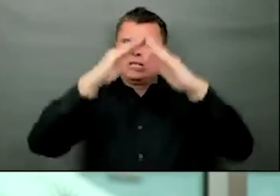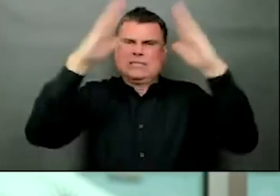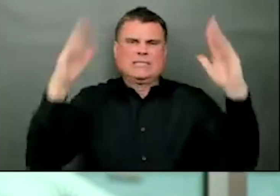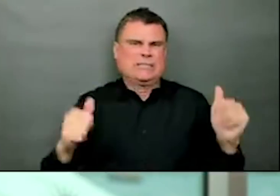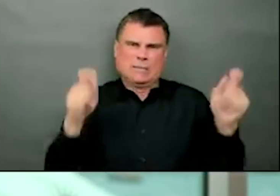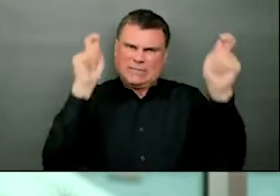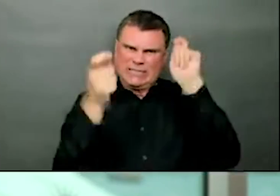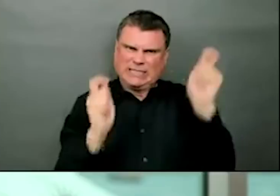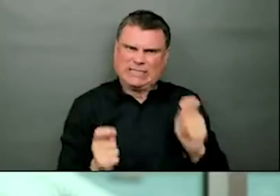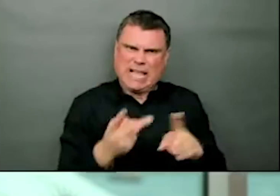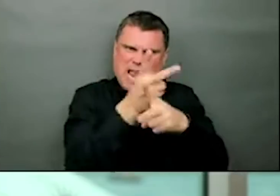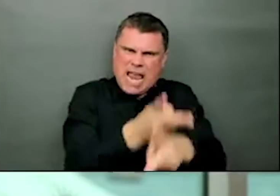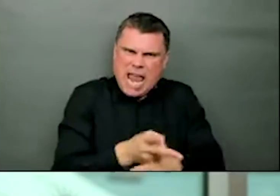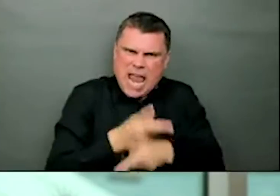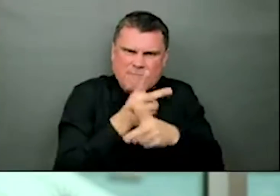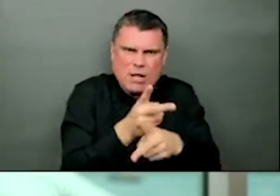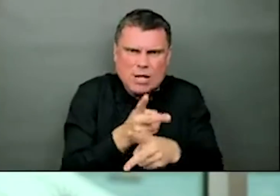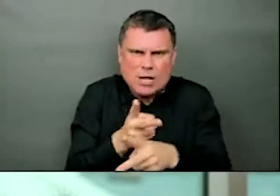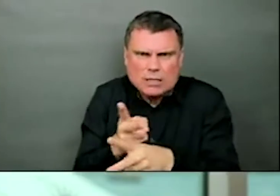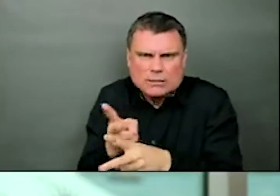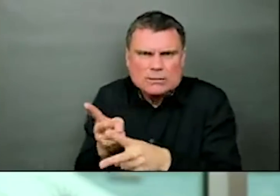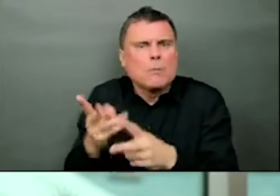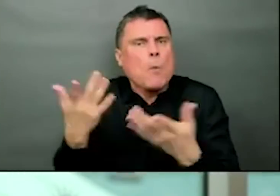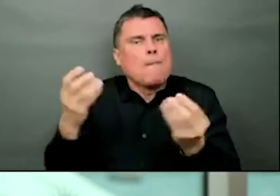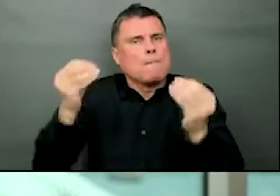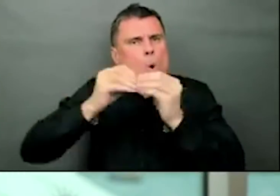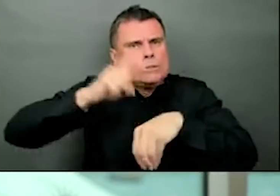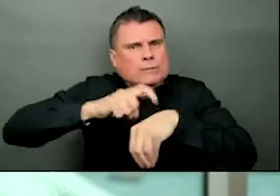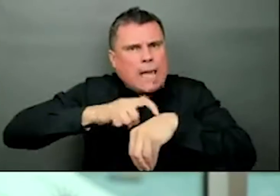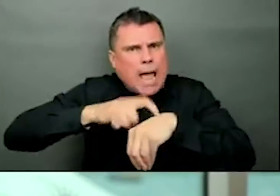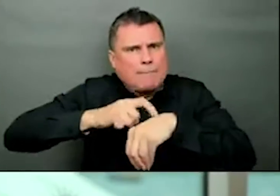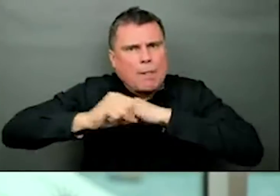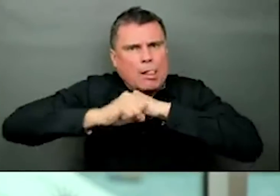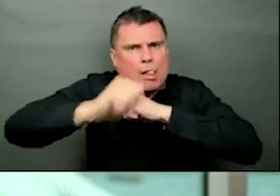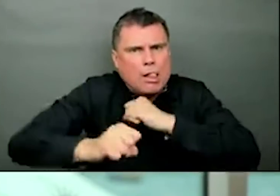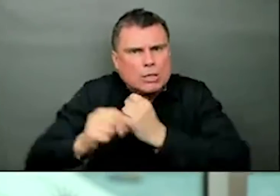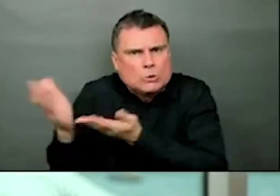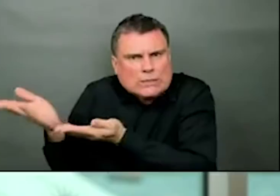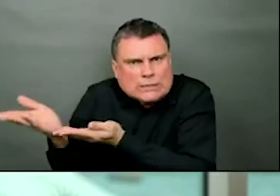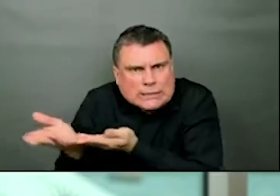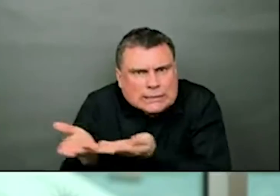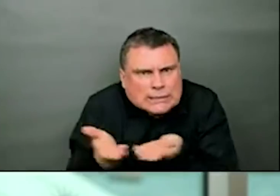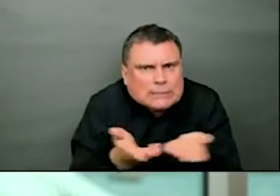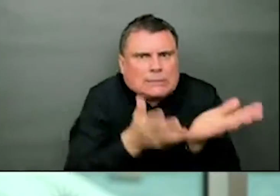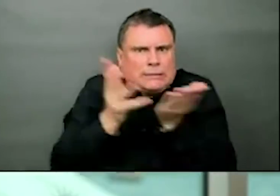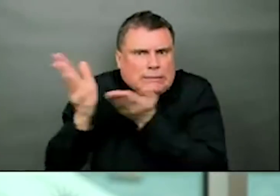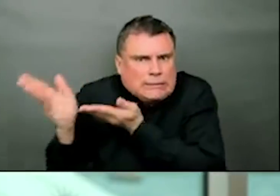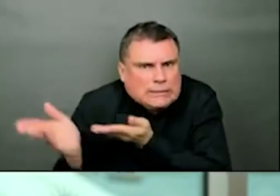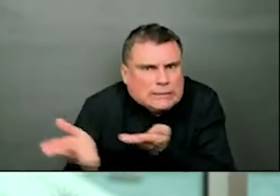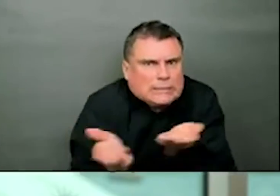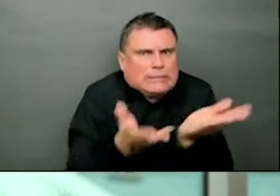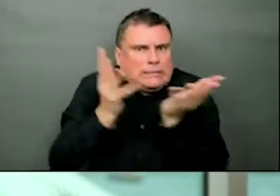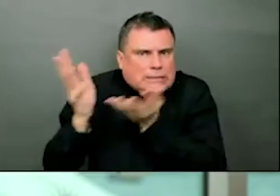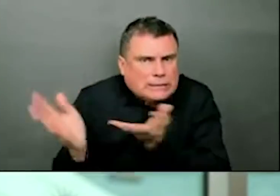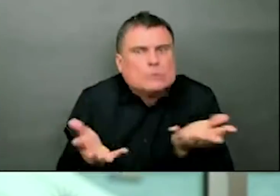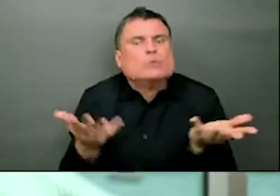their extraordinary commitment and dedication. And I want to thank them as well today. In closing,